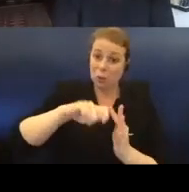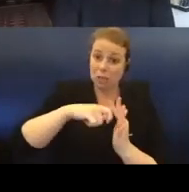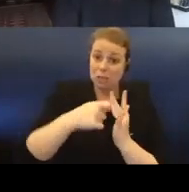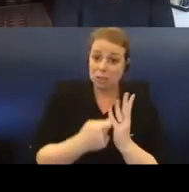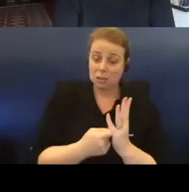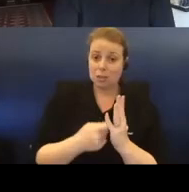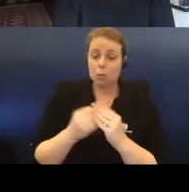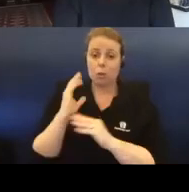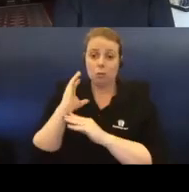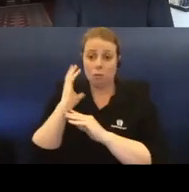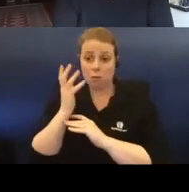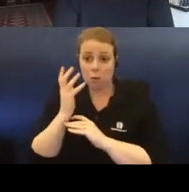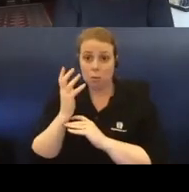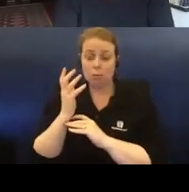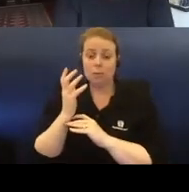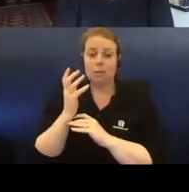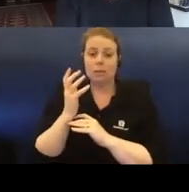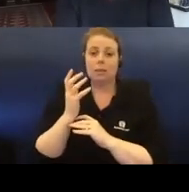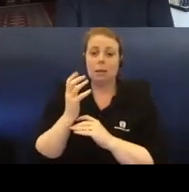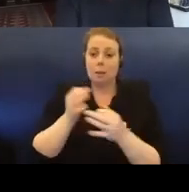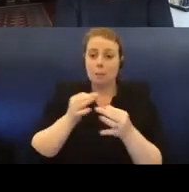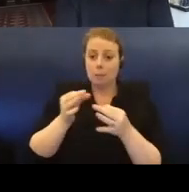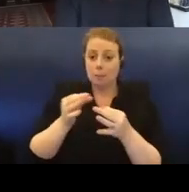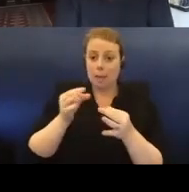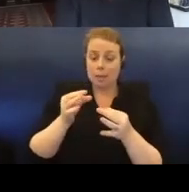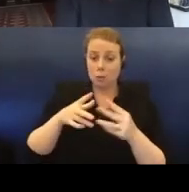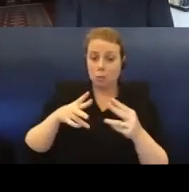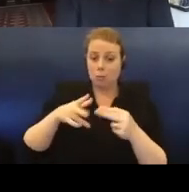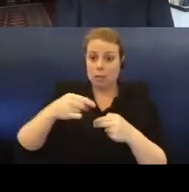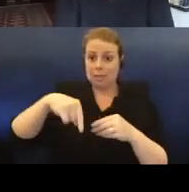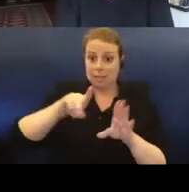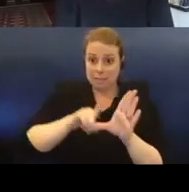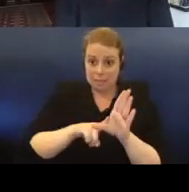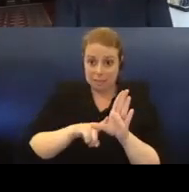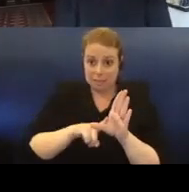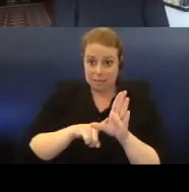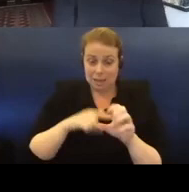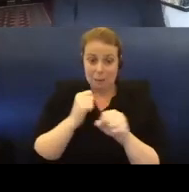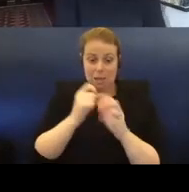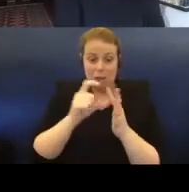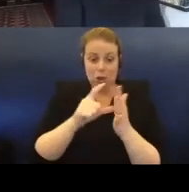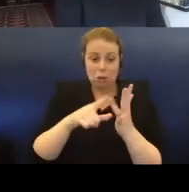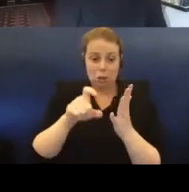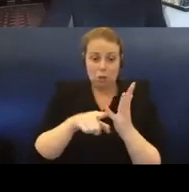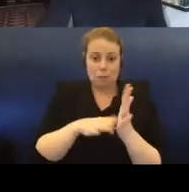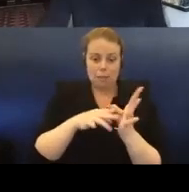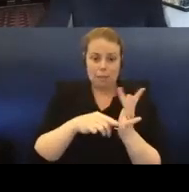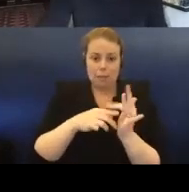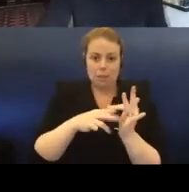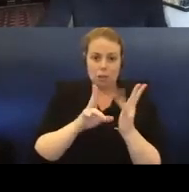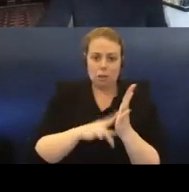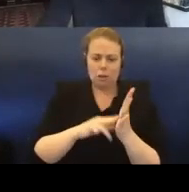featuring more artists planned to be released this year, eventually creating documentation of a particular time.